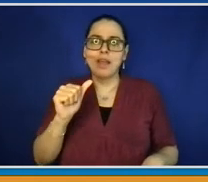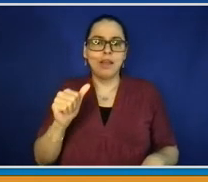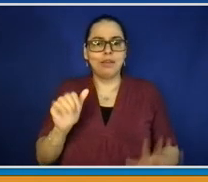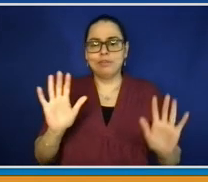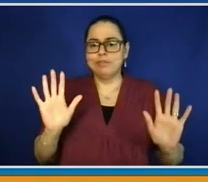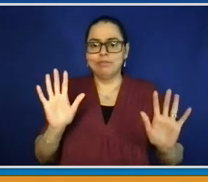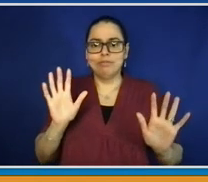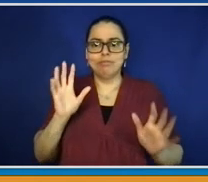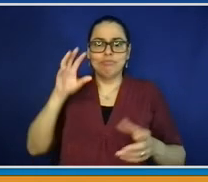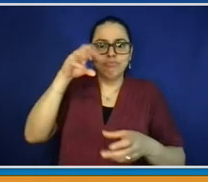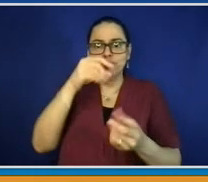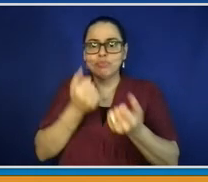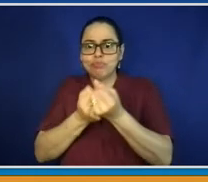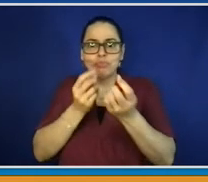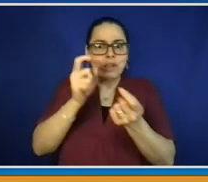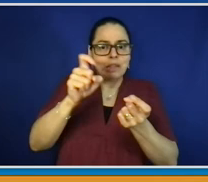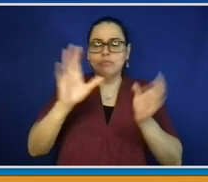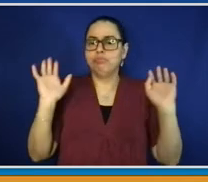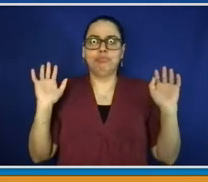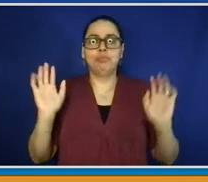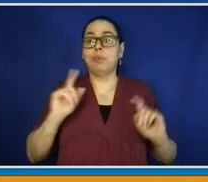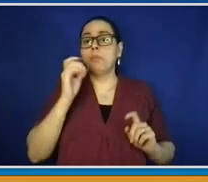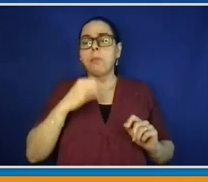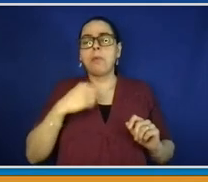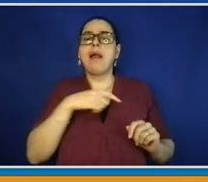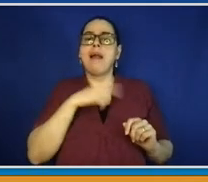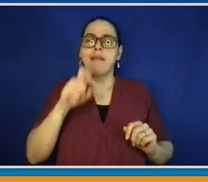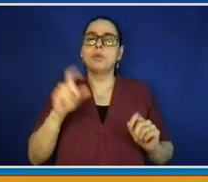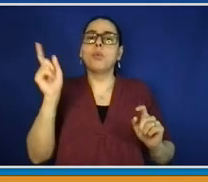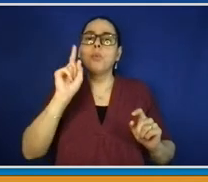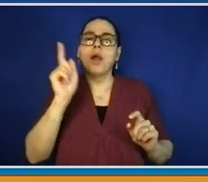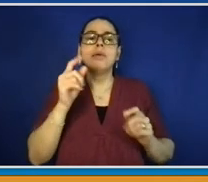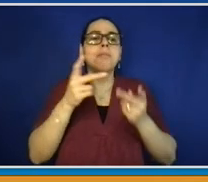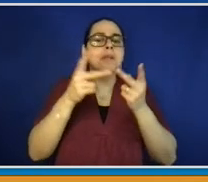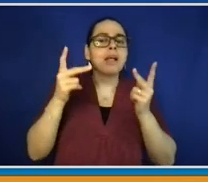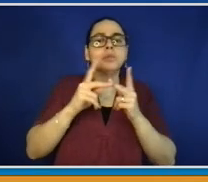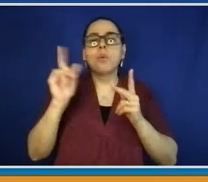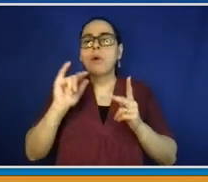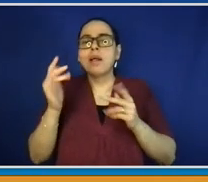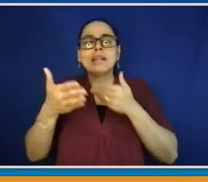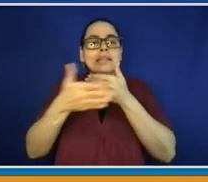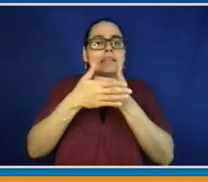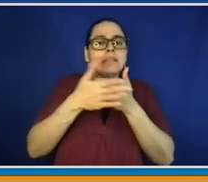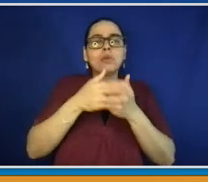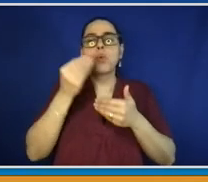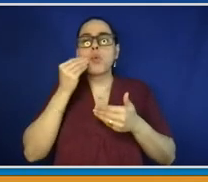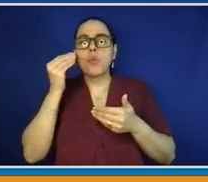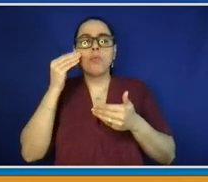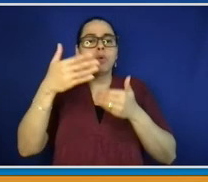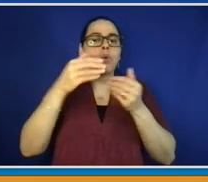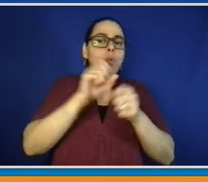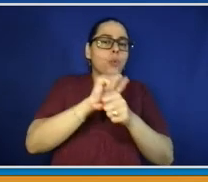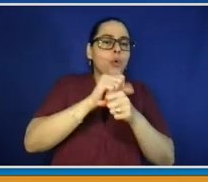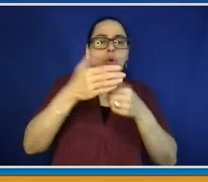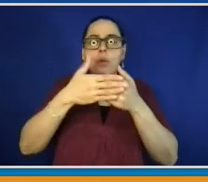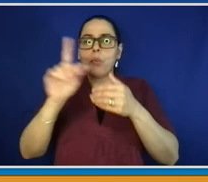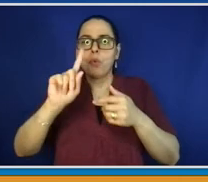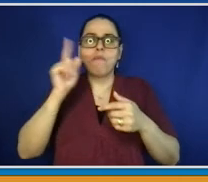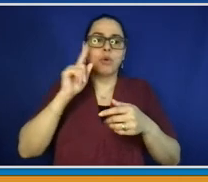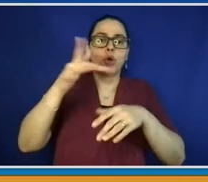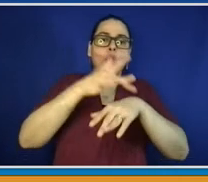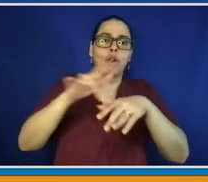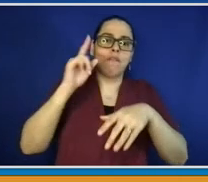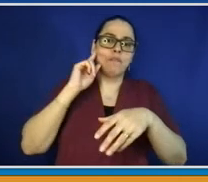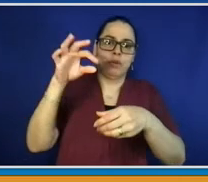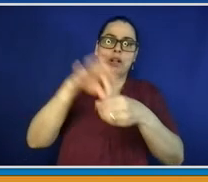you for early voting, for the dates that Ken just said. Here are some of the locations. In Eastchester at the Eastchester Public Library. In